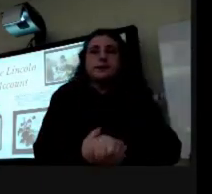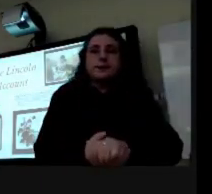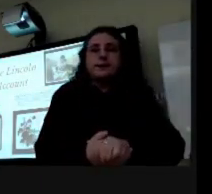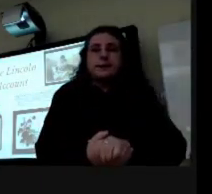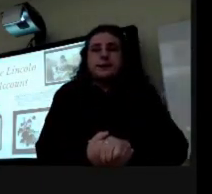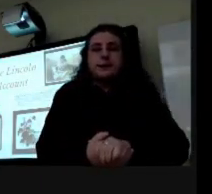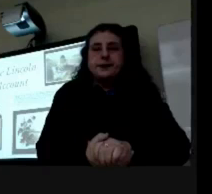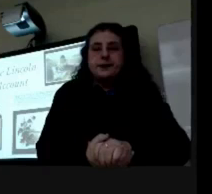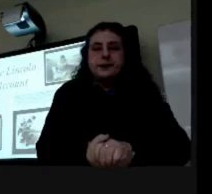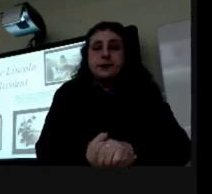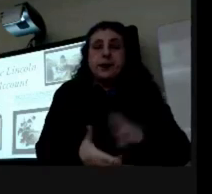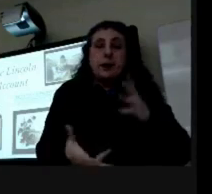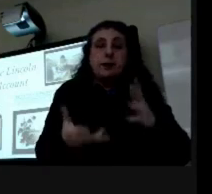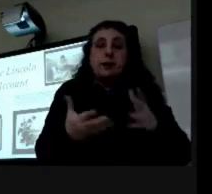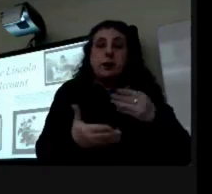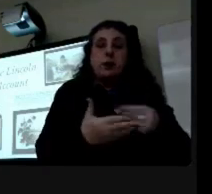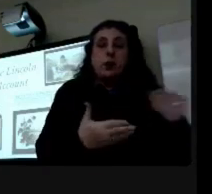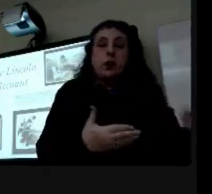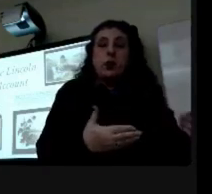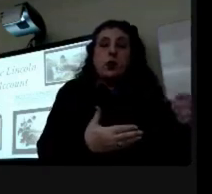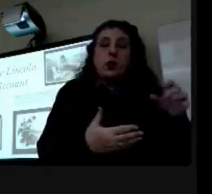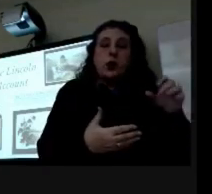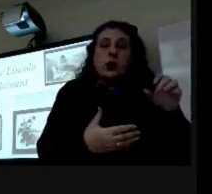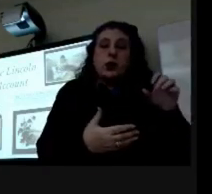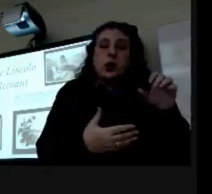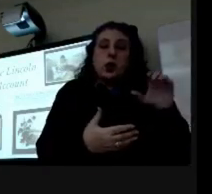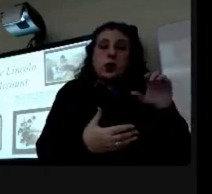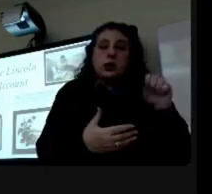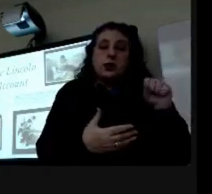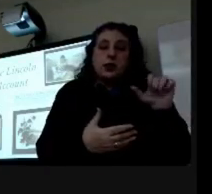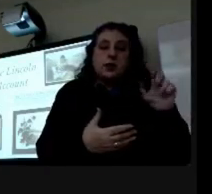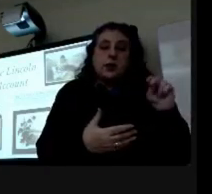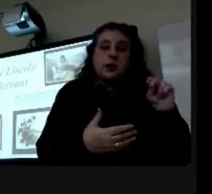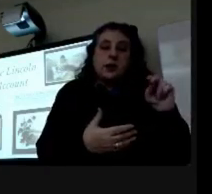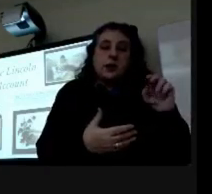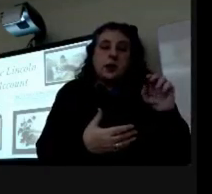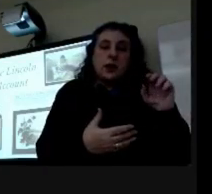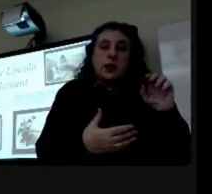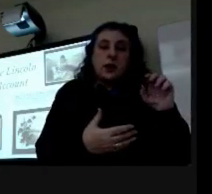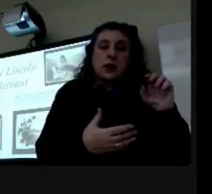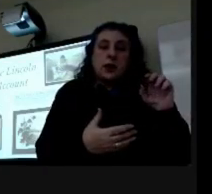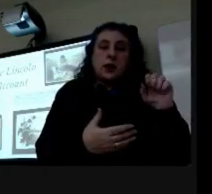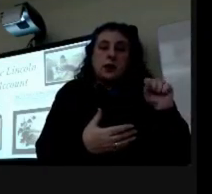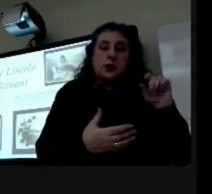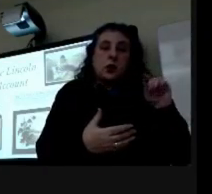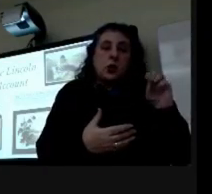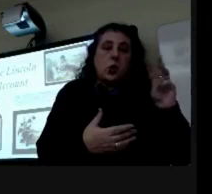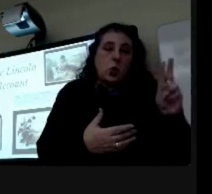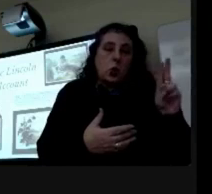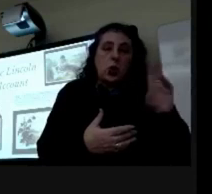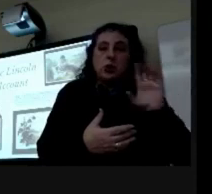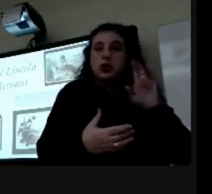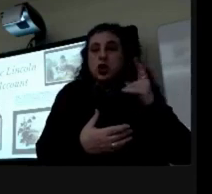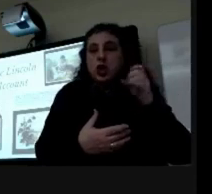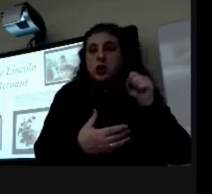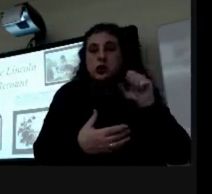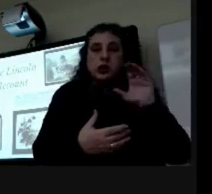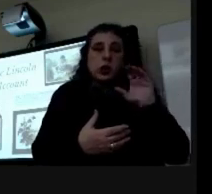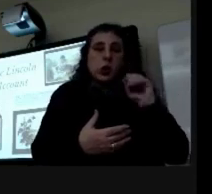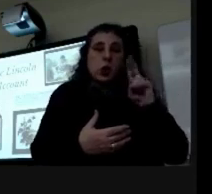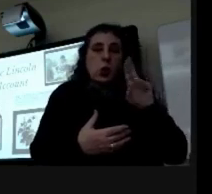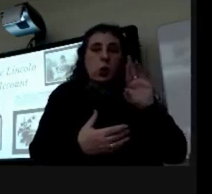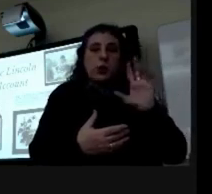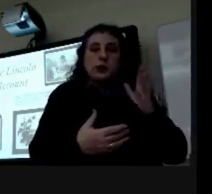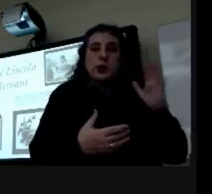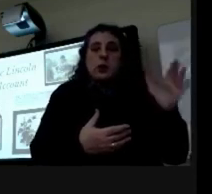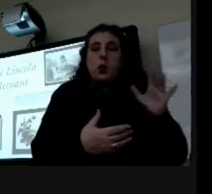could have gotten it from steven s porno who was her child s porno who was his neighbor or william mollis who was his